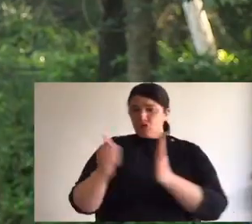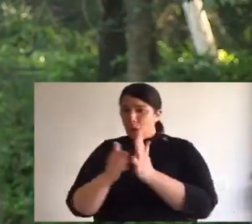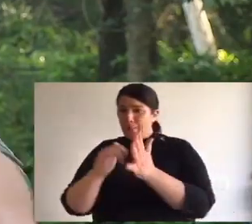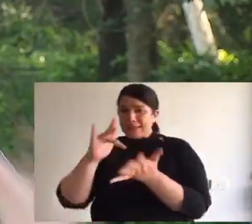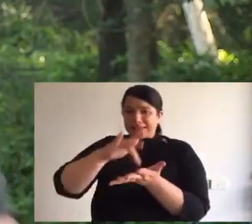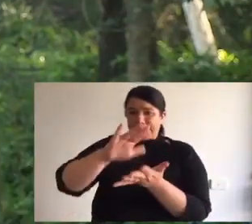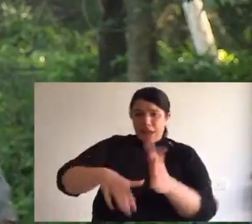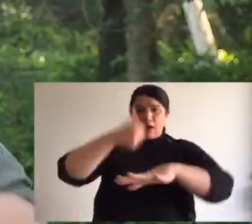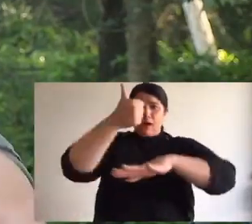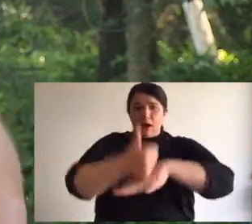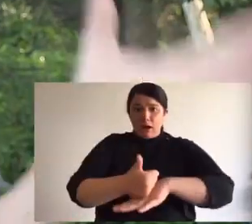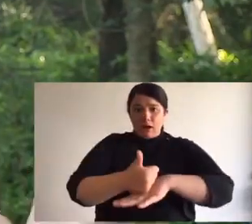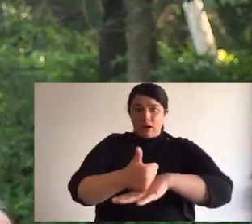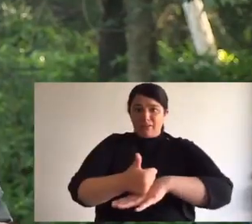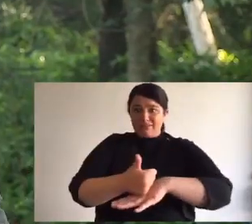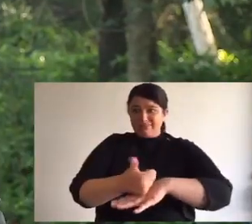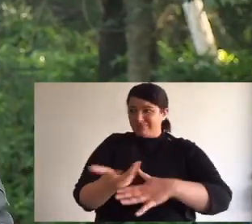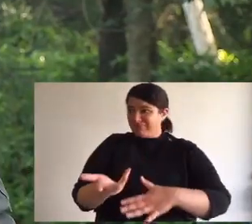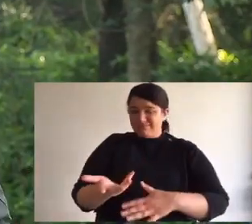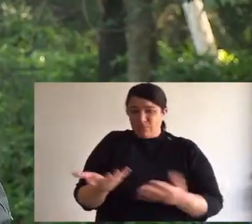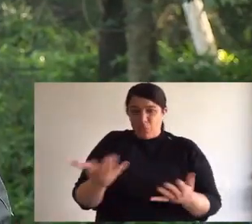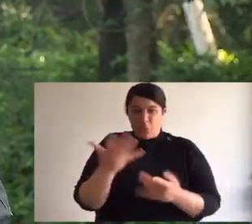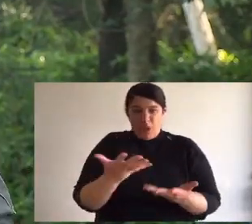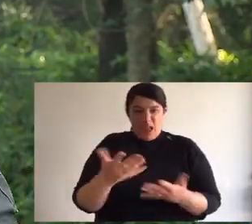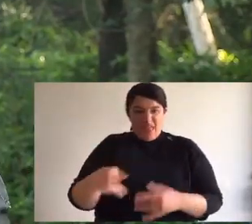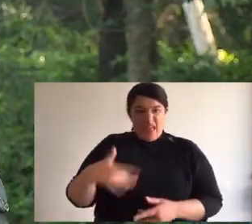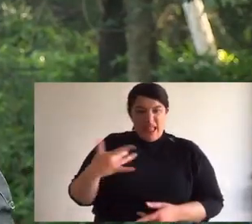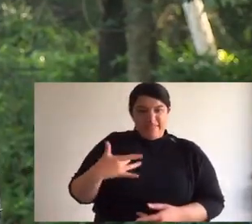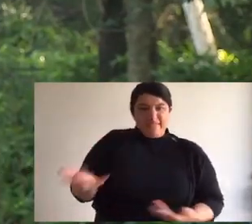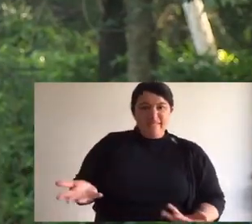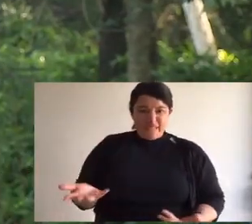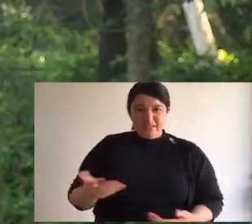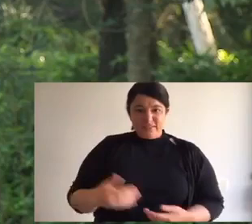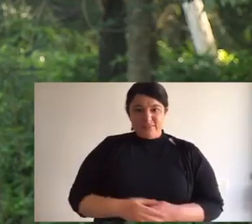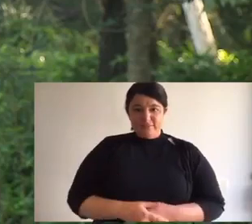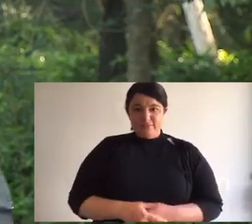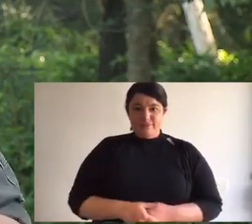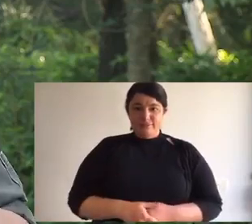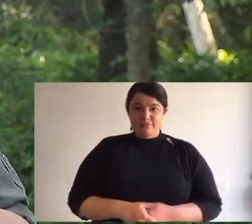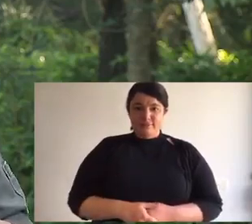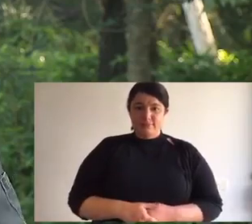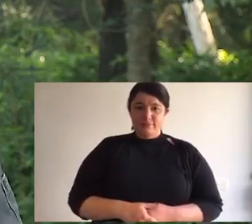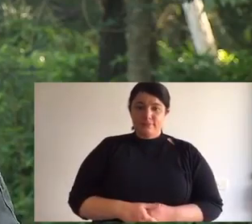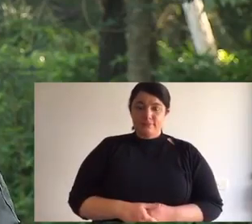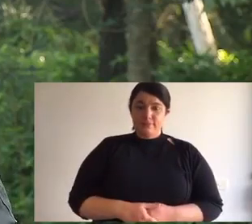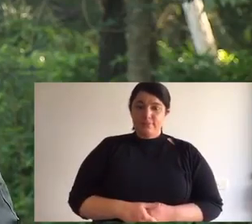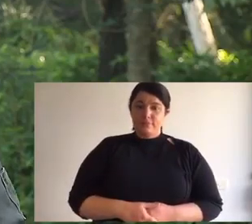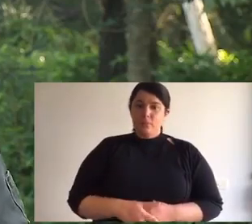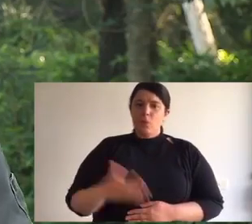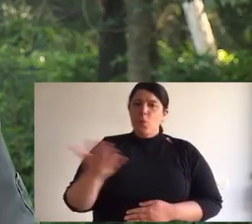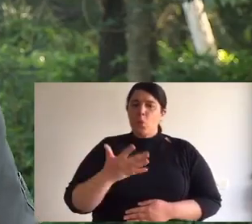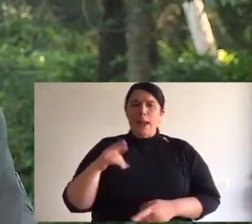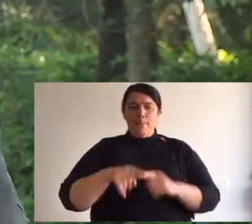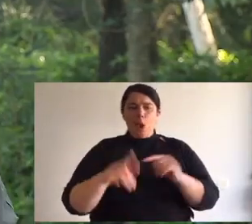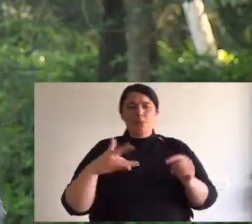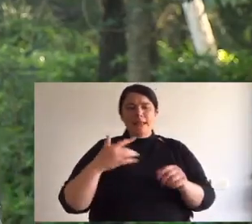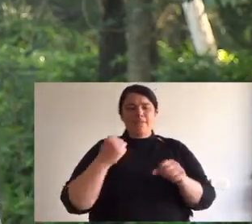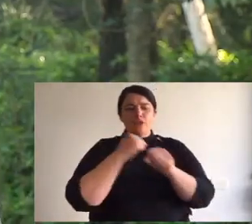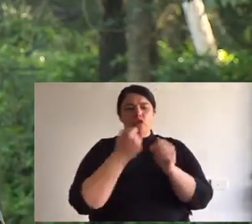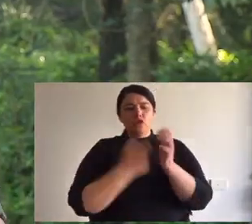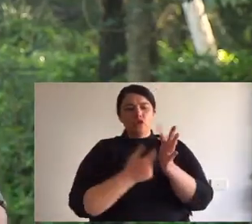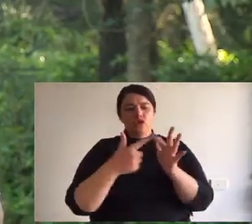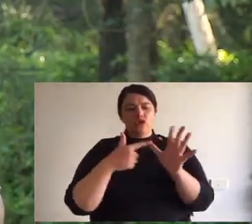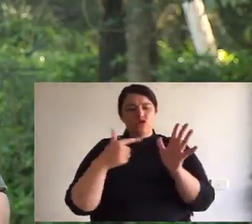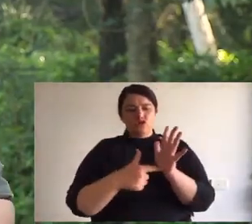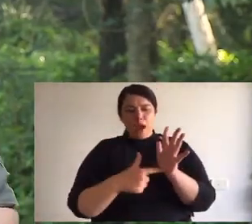houses and suburbs and shopping centres. And quolls cannot live with that. Their habitat is mostly along